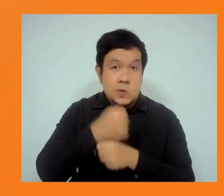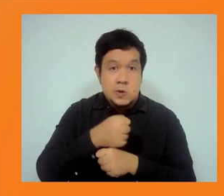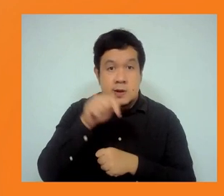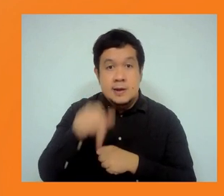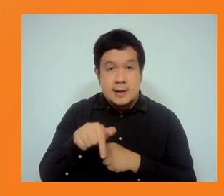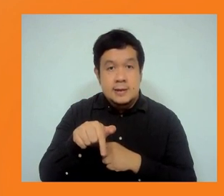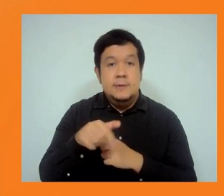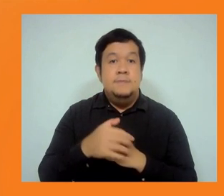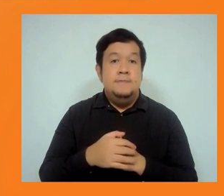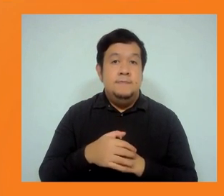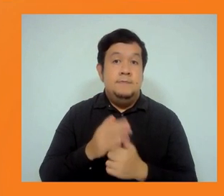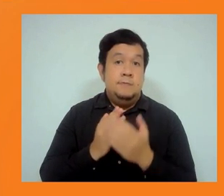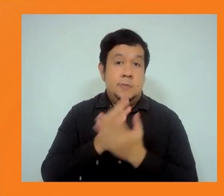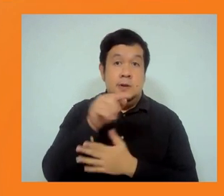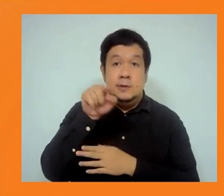you think? Over to you.